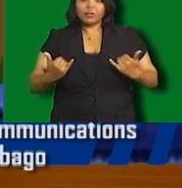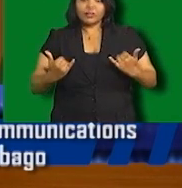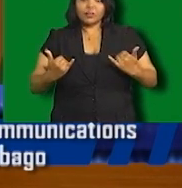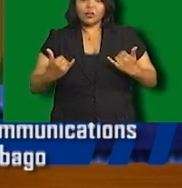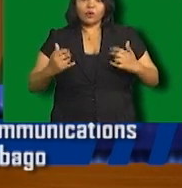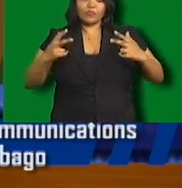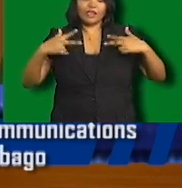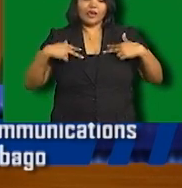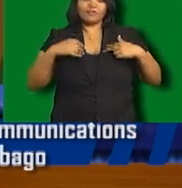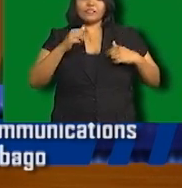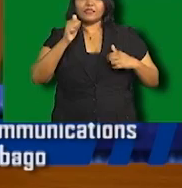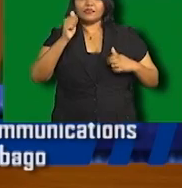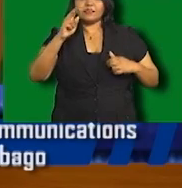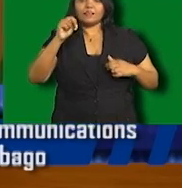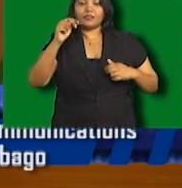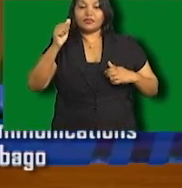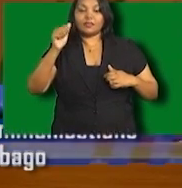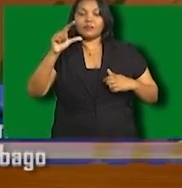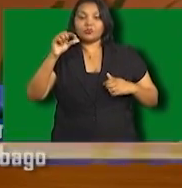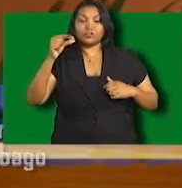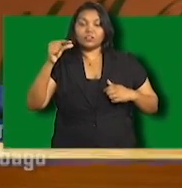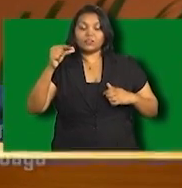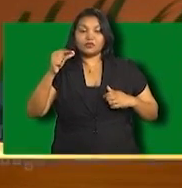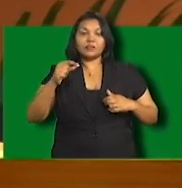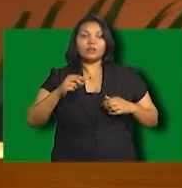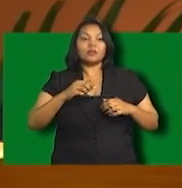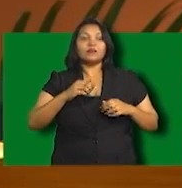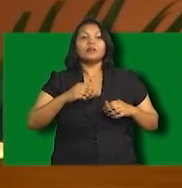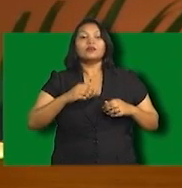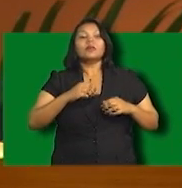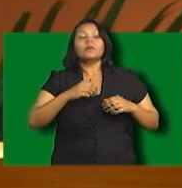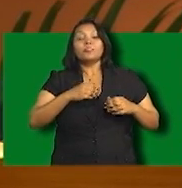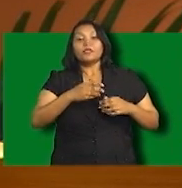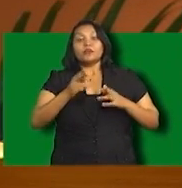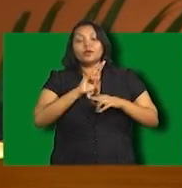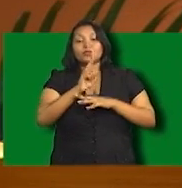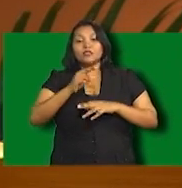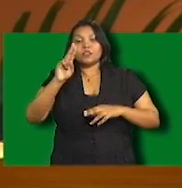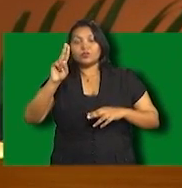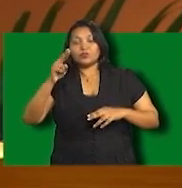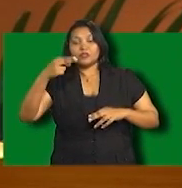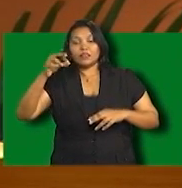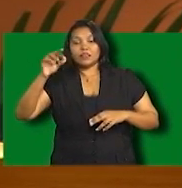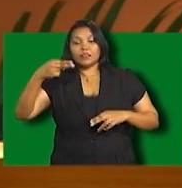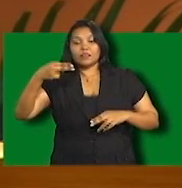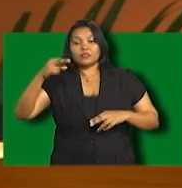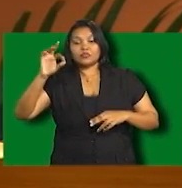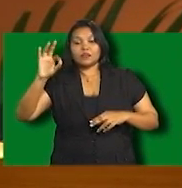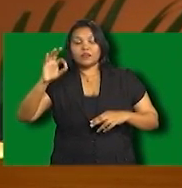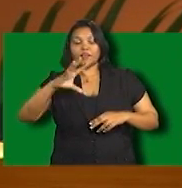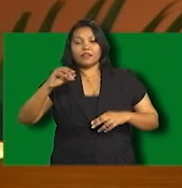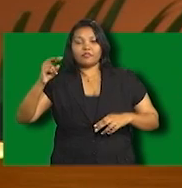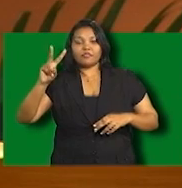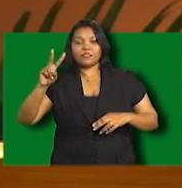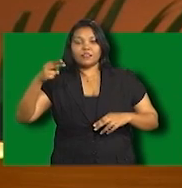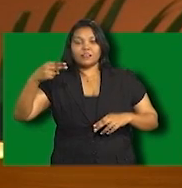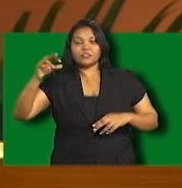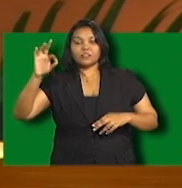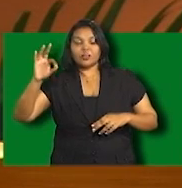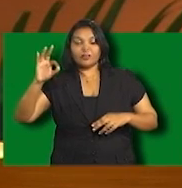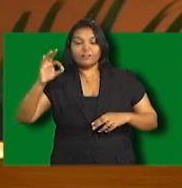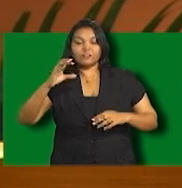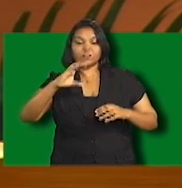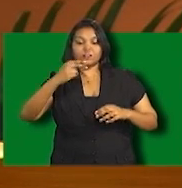have our analog broadcasters using UHF, VHF channels, which comprises each of six megahertz of spectrum